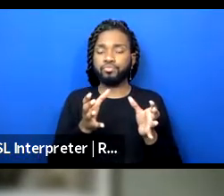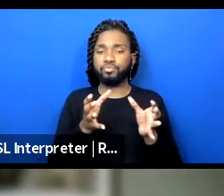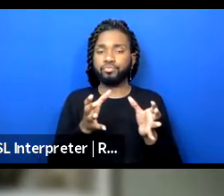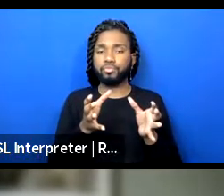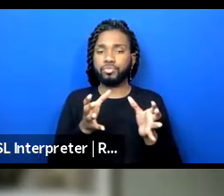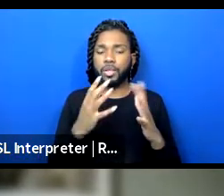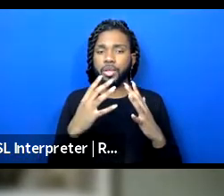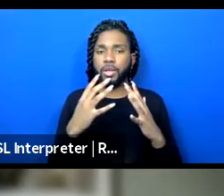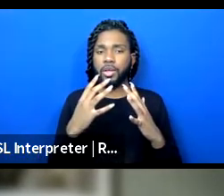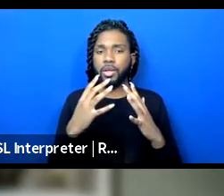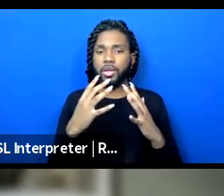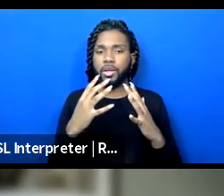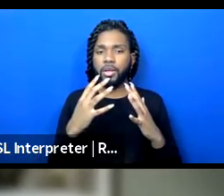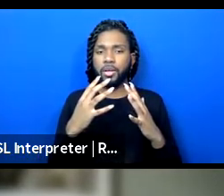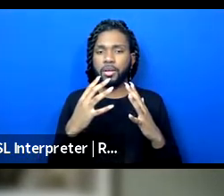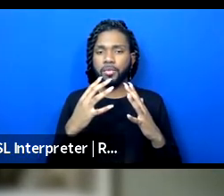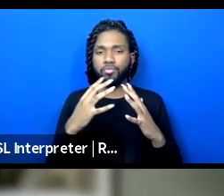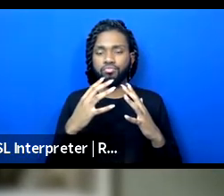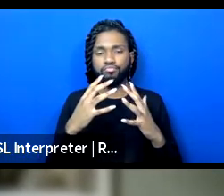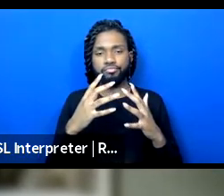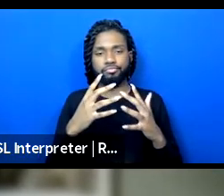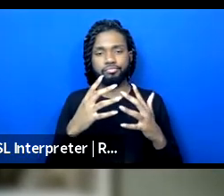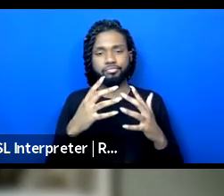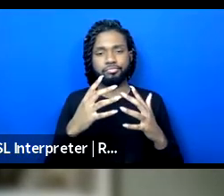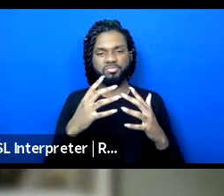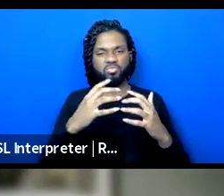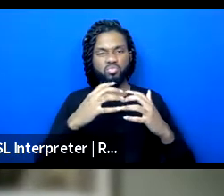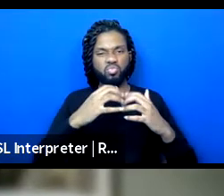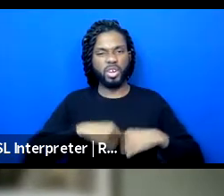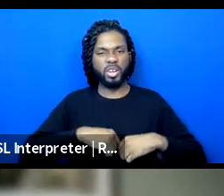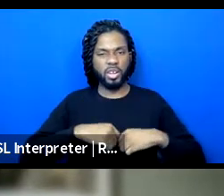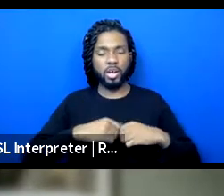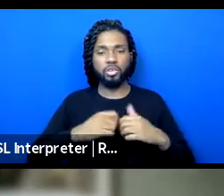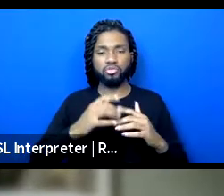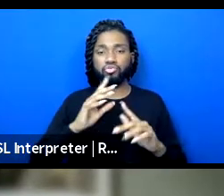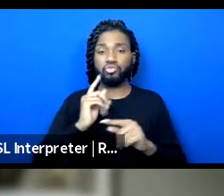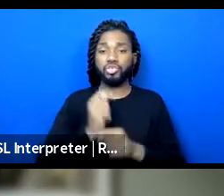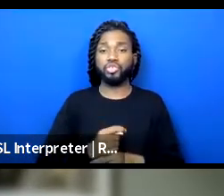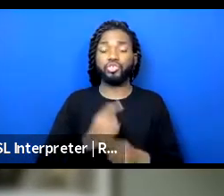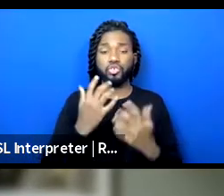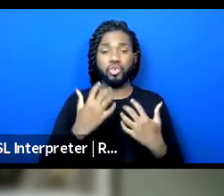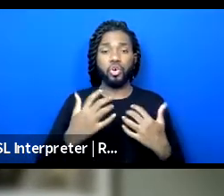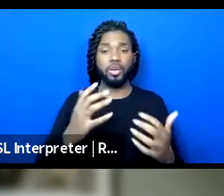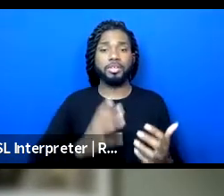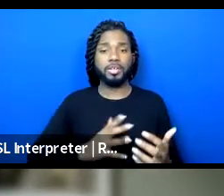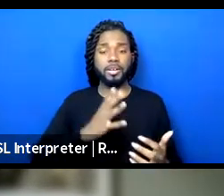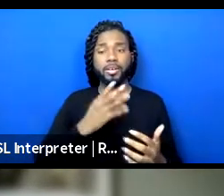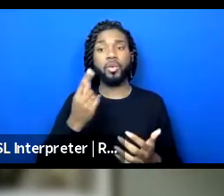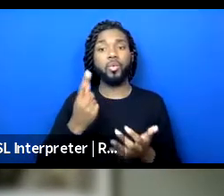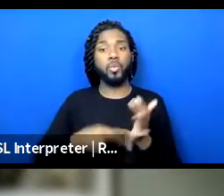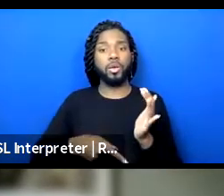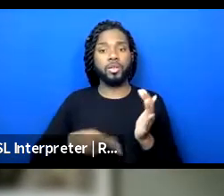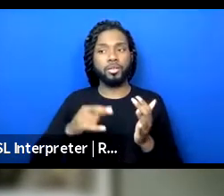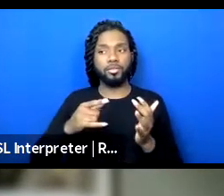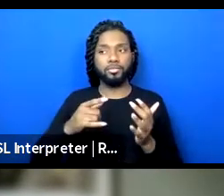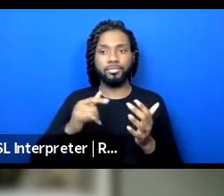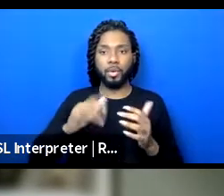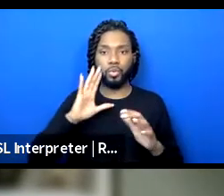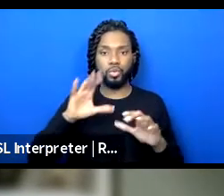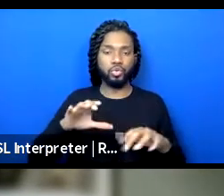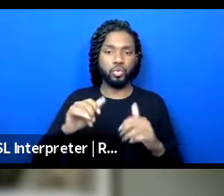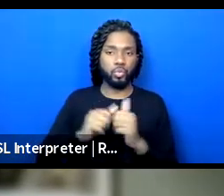theater etiquette and what would that do from an audience expansion standpoint. We also talked about